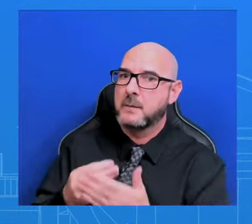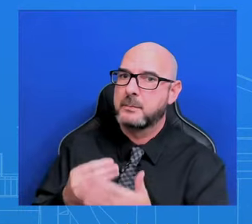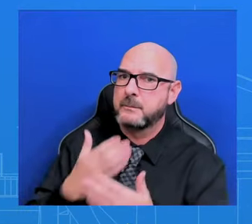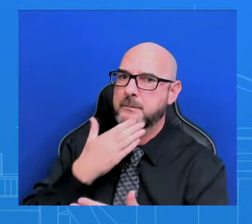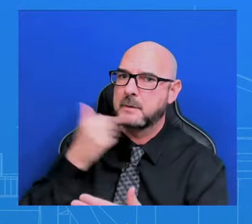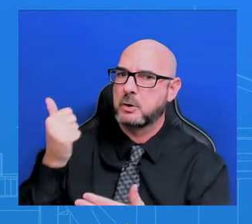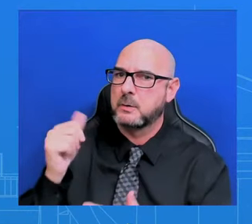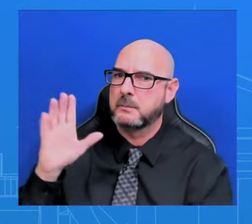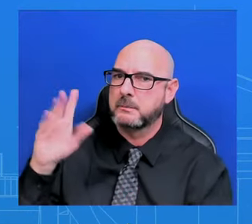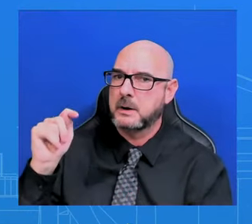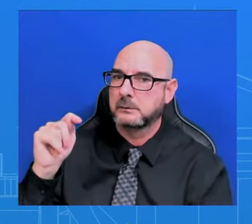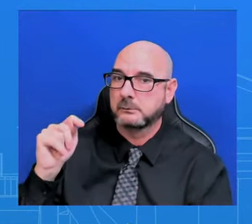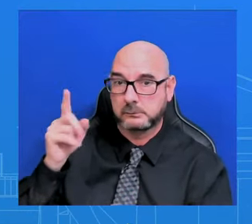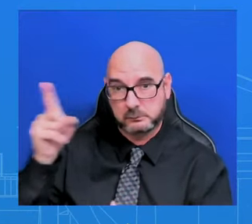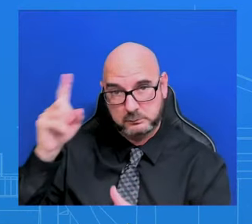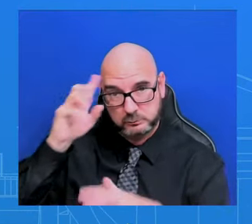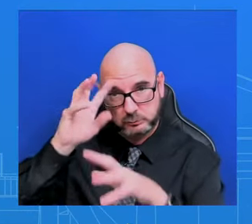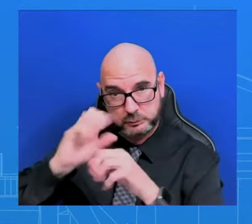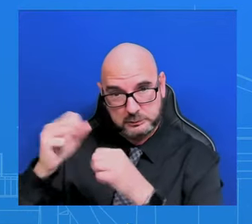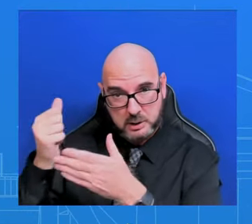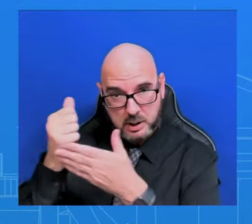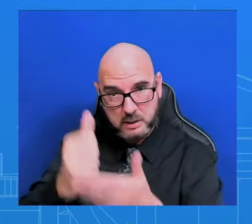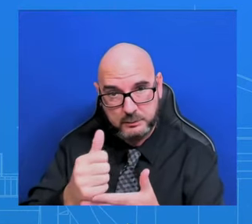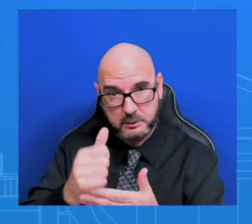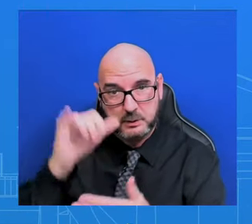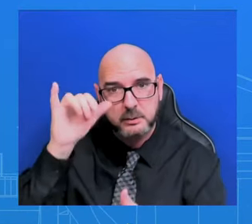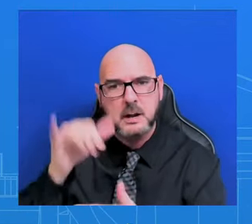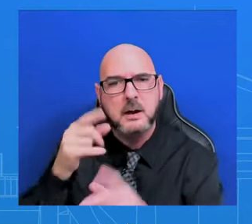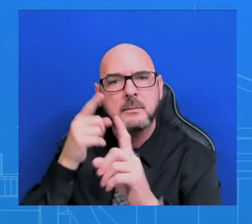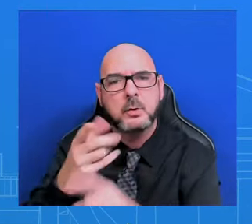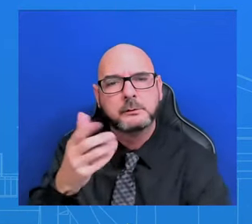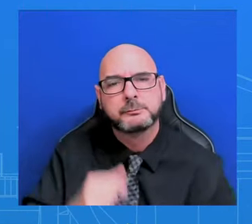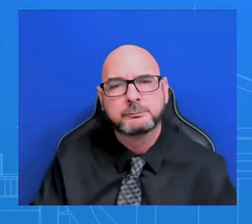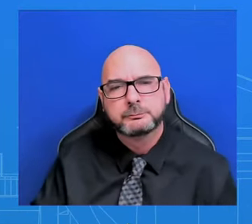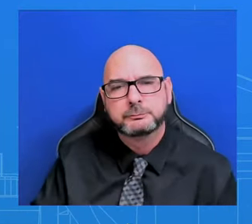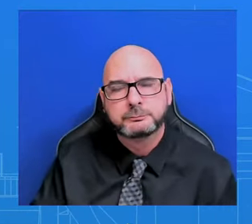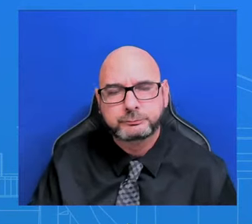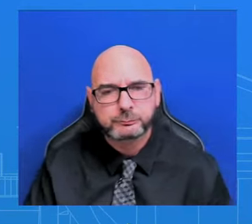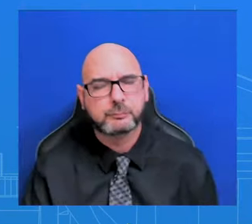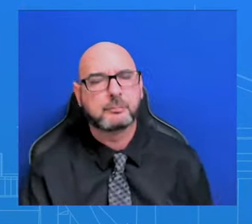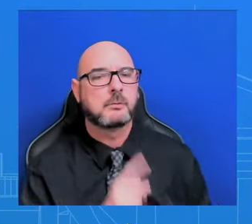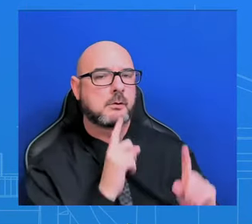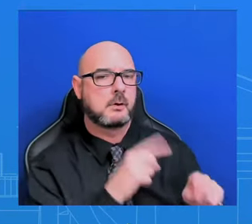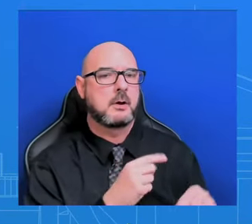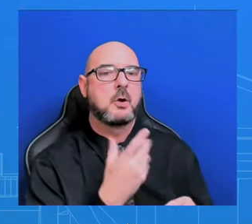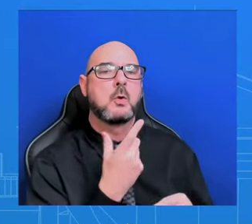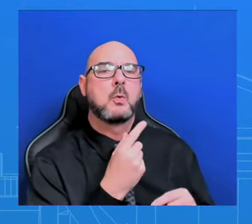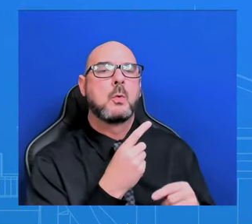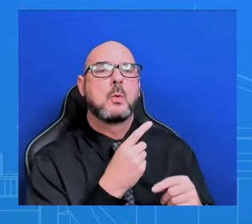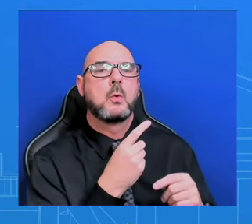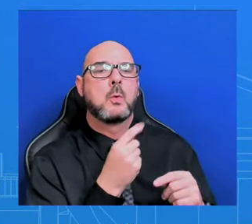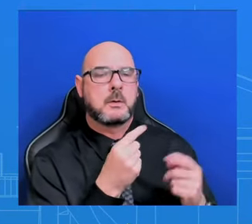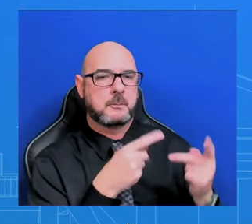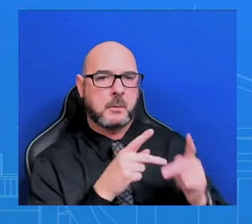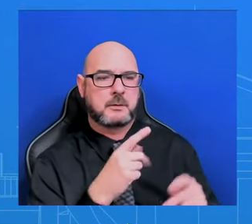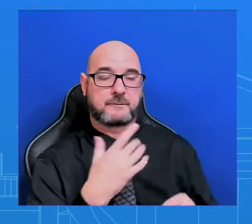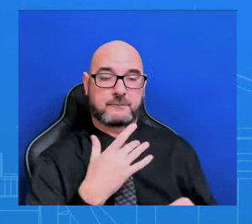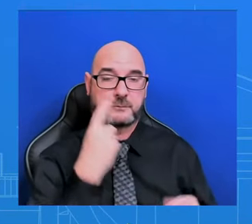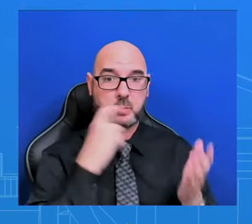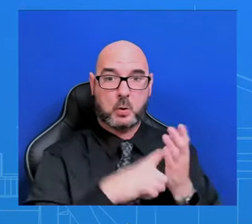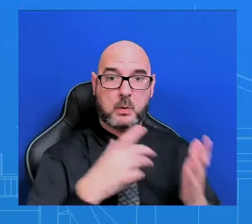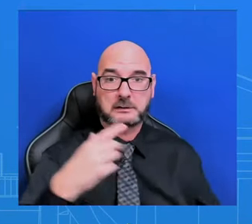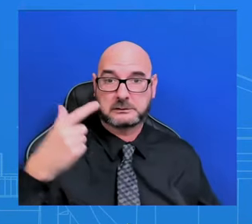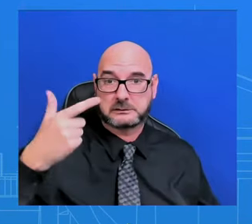is that the data is showing that consumer confidence is up. Is that we're able to see gas prices under three bucks in more than 27